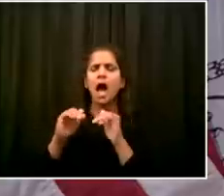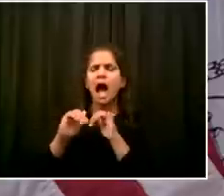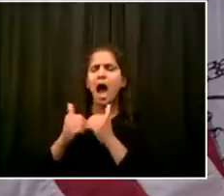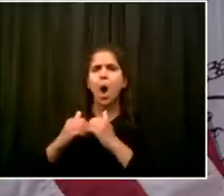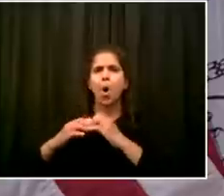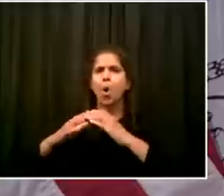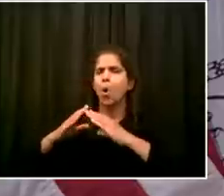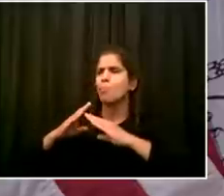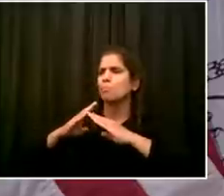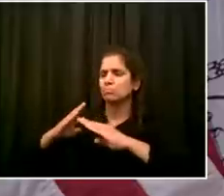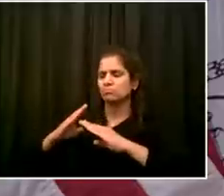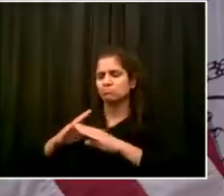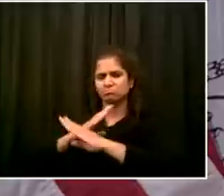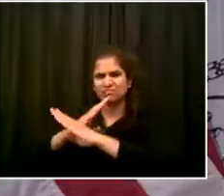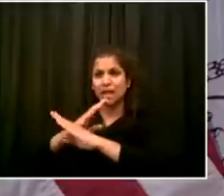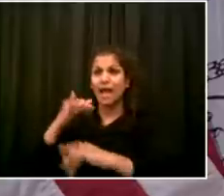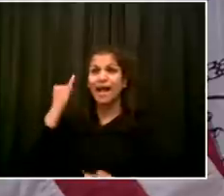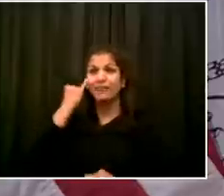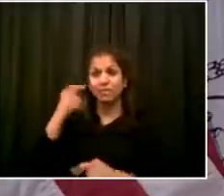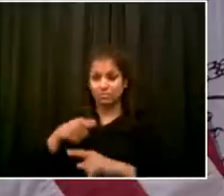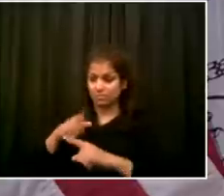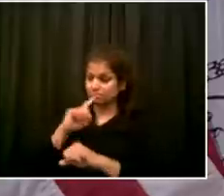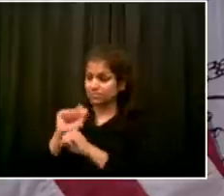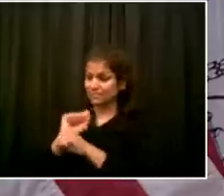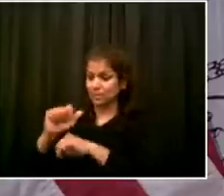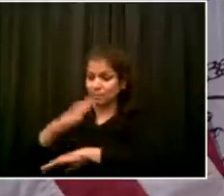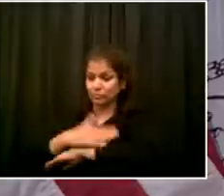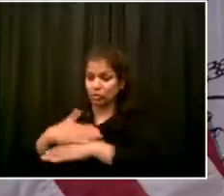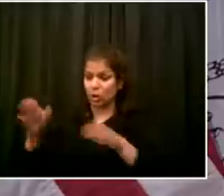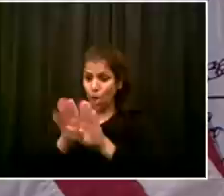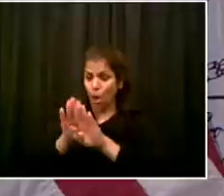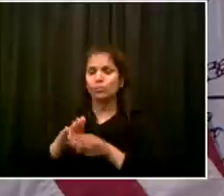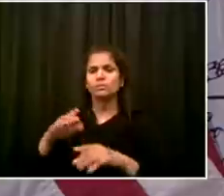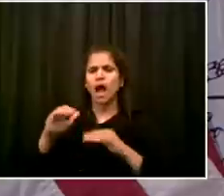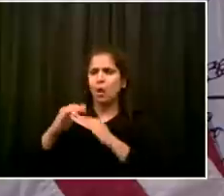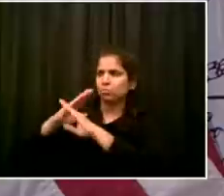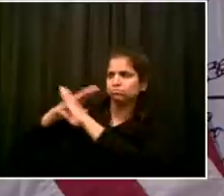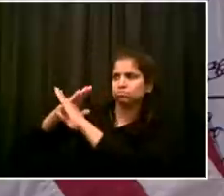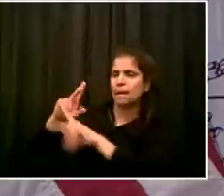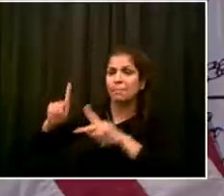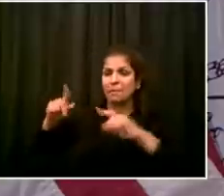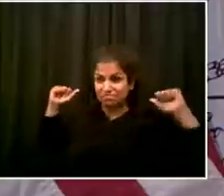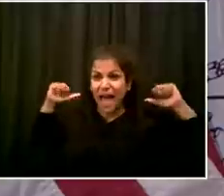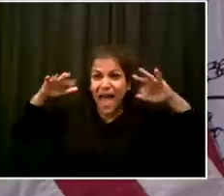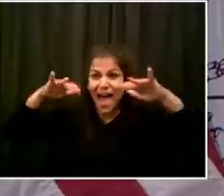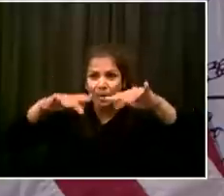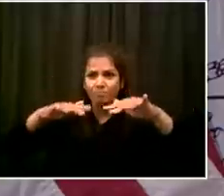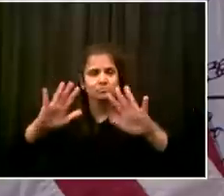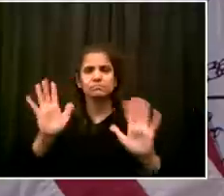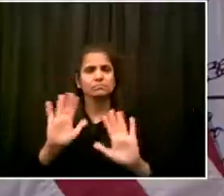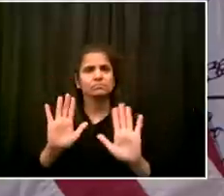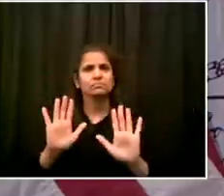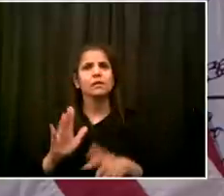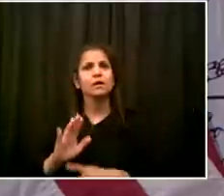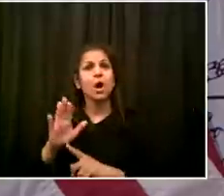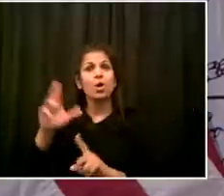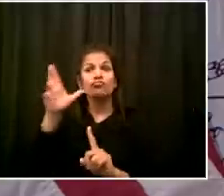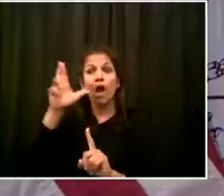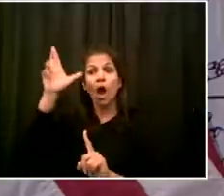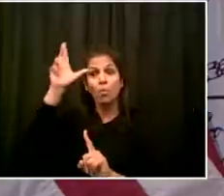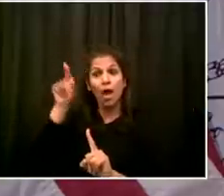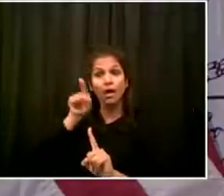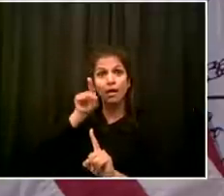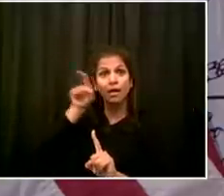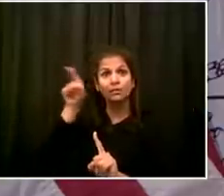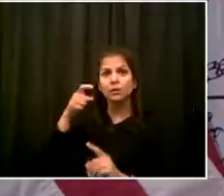that Parks Commissioner Mitchell's builder will be teaching an online masterclass to an Australian outlet about how to manage and support